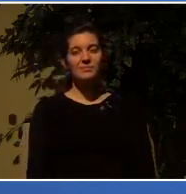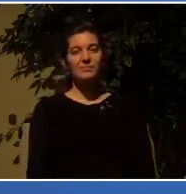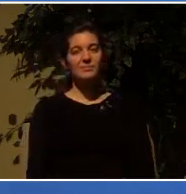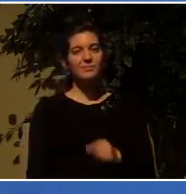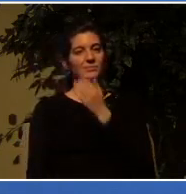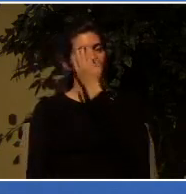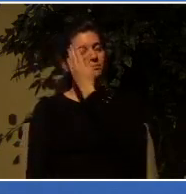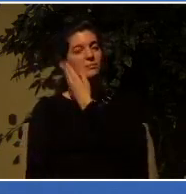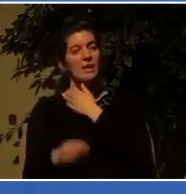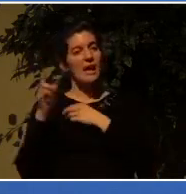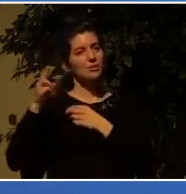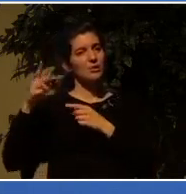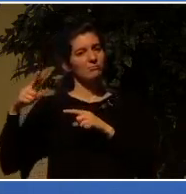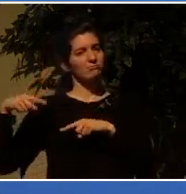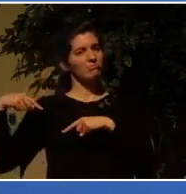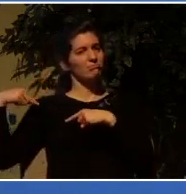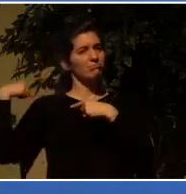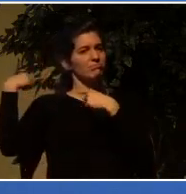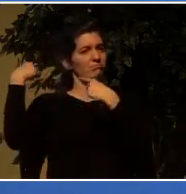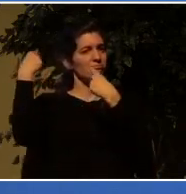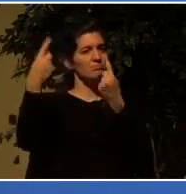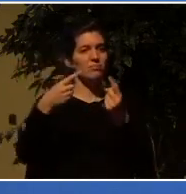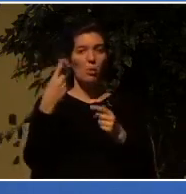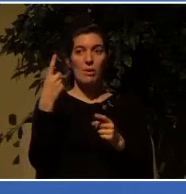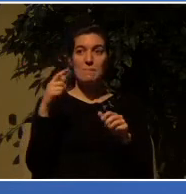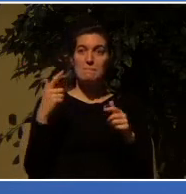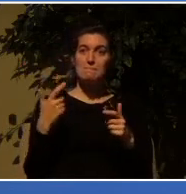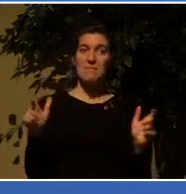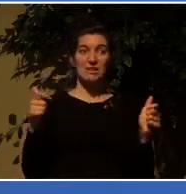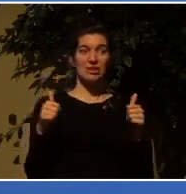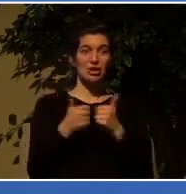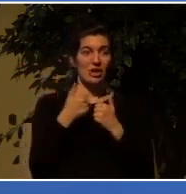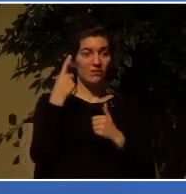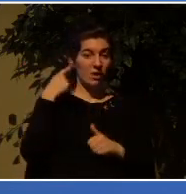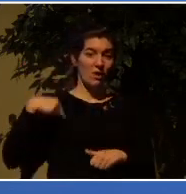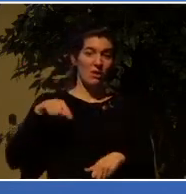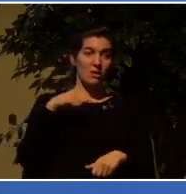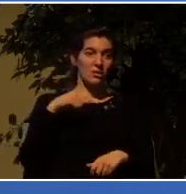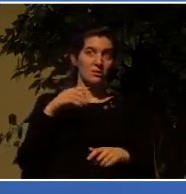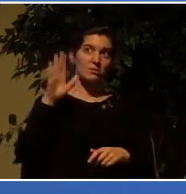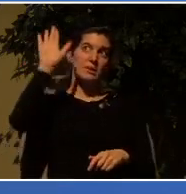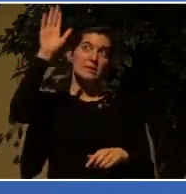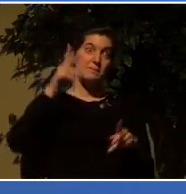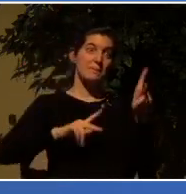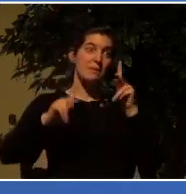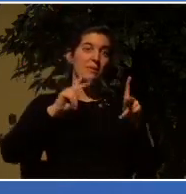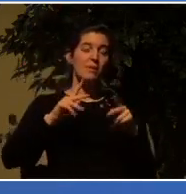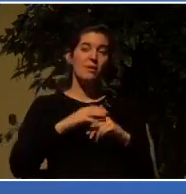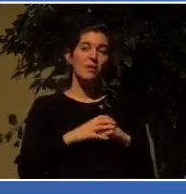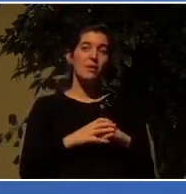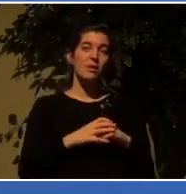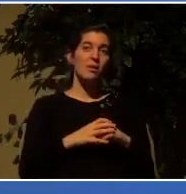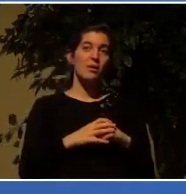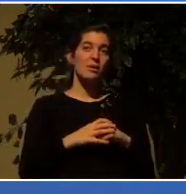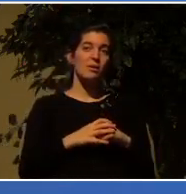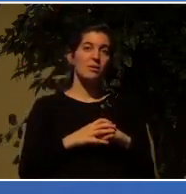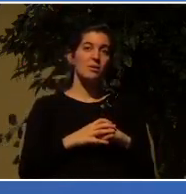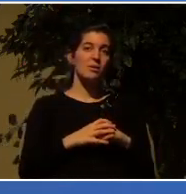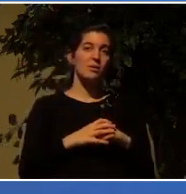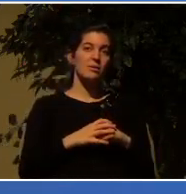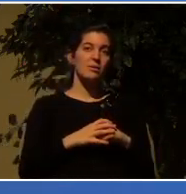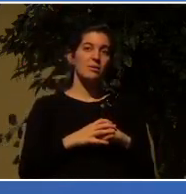people throughout the course of history is to live in faith that even if in the present